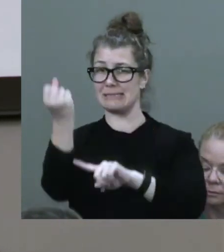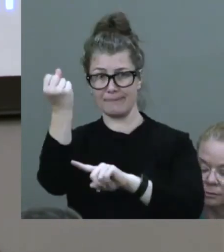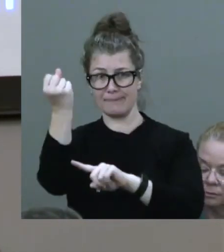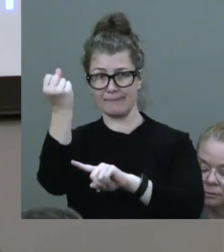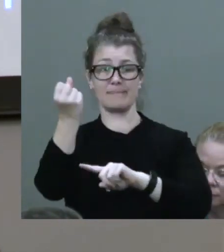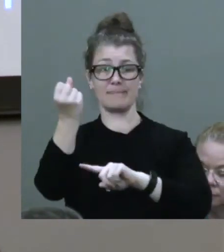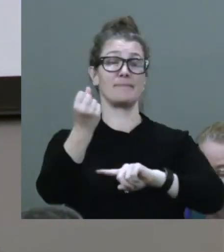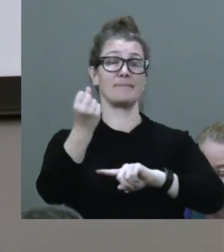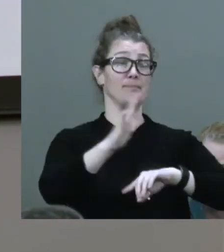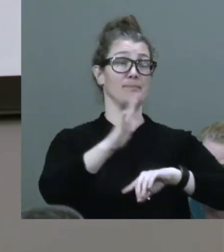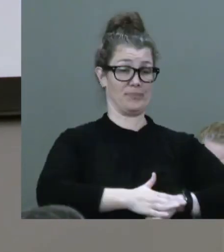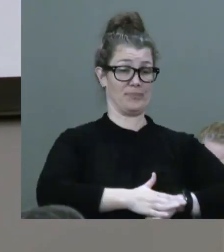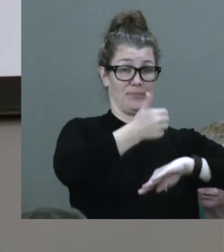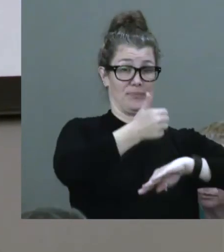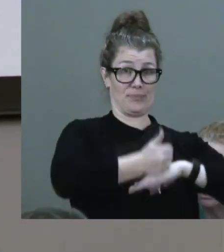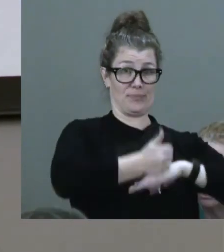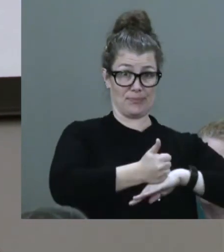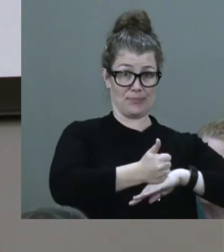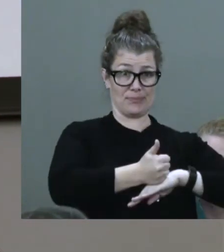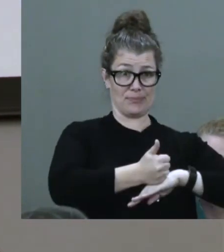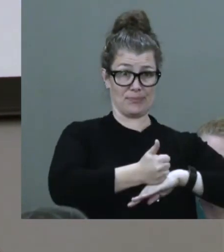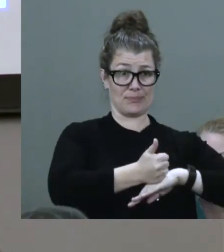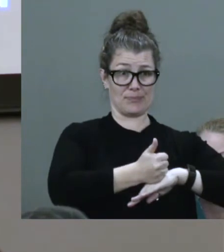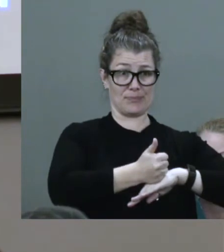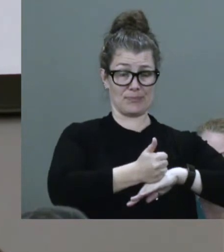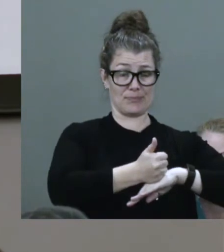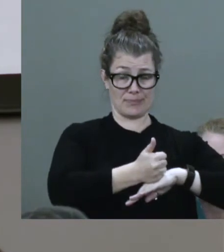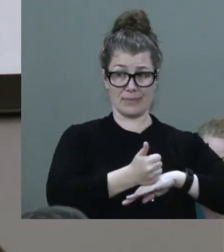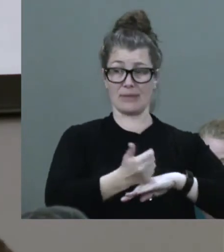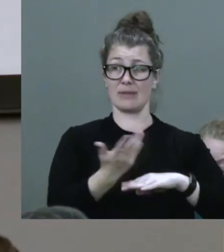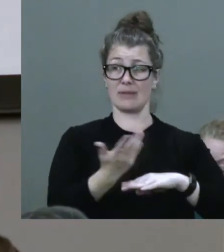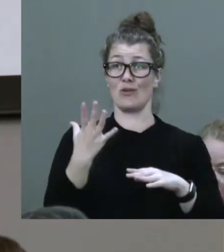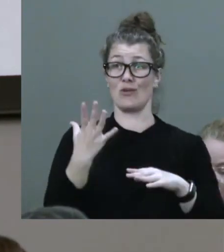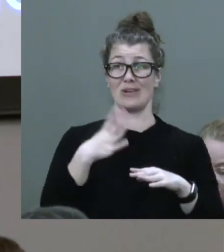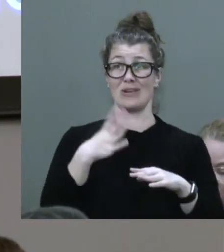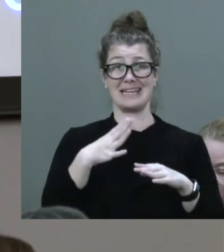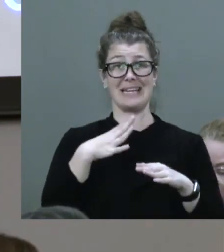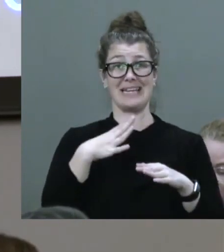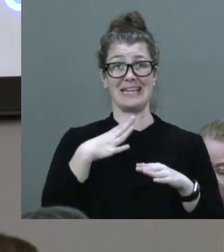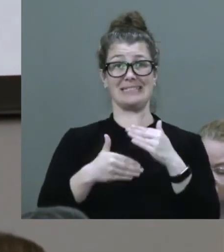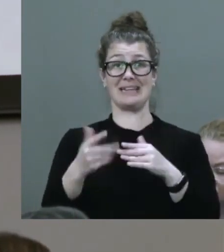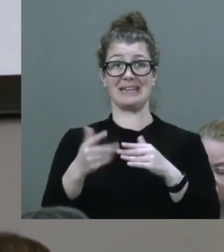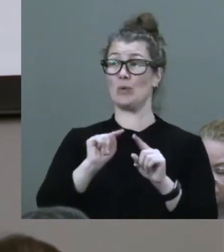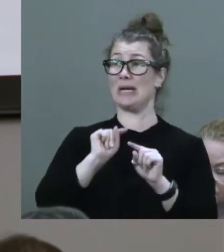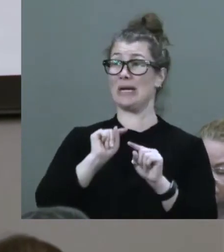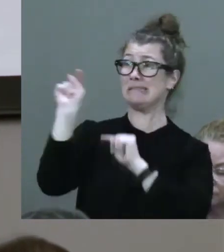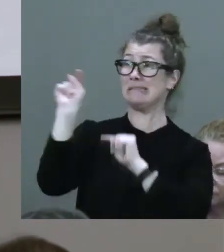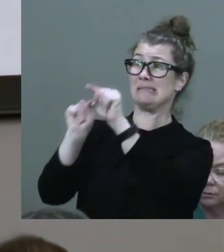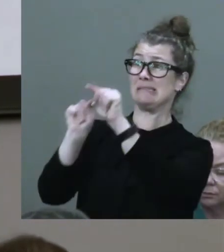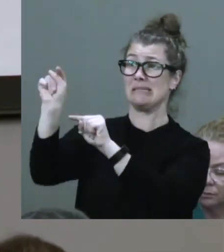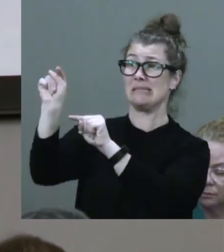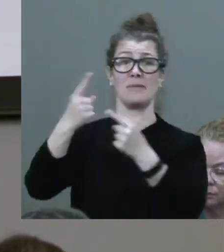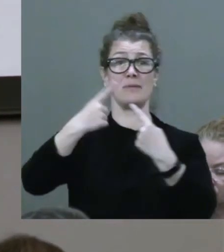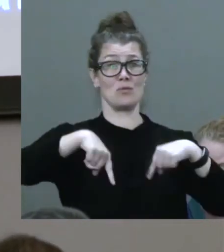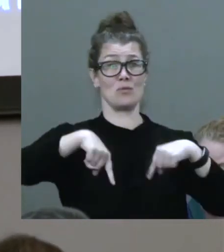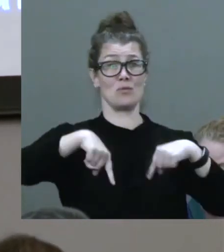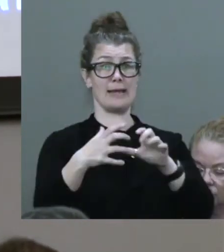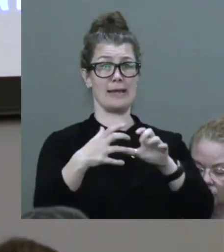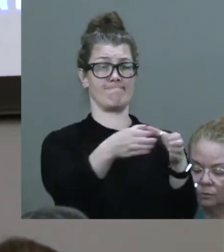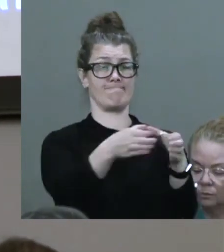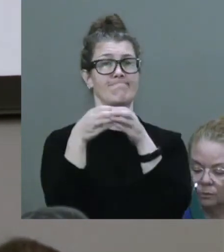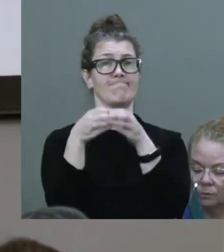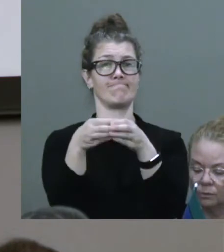together. Their defence is needed. They are under assault. But we are there together.